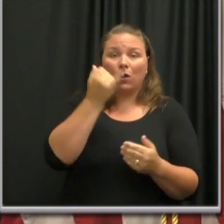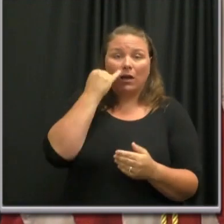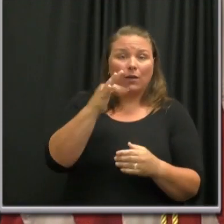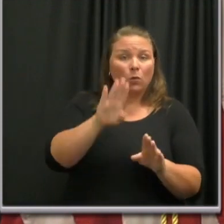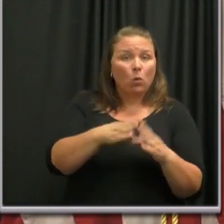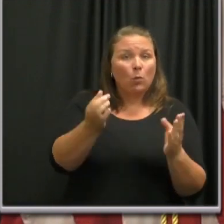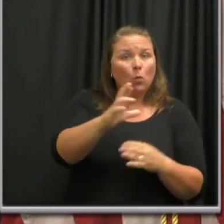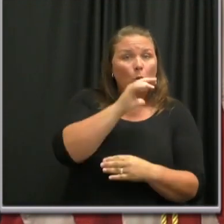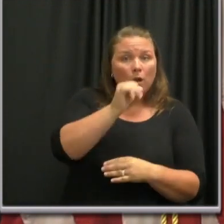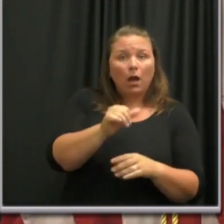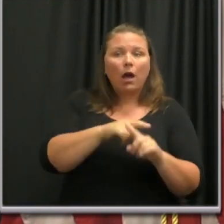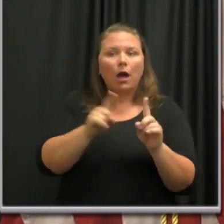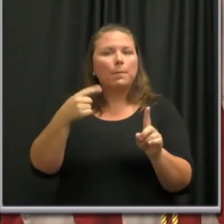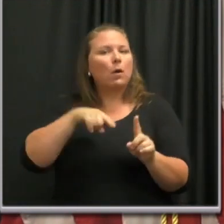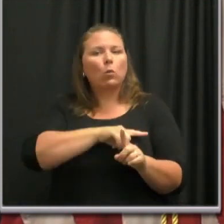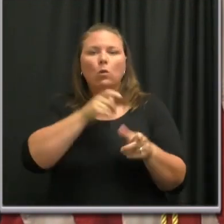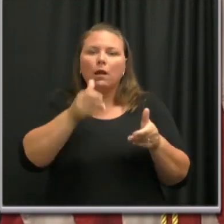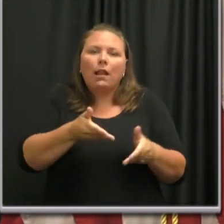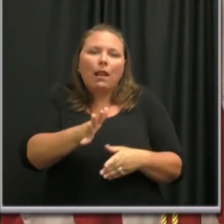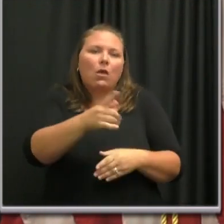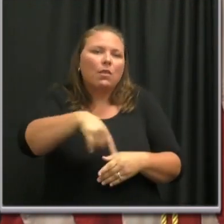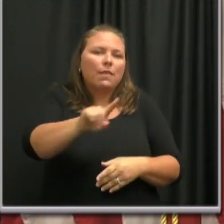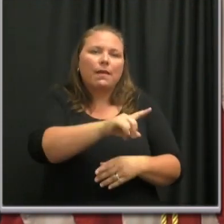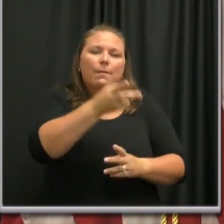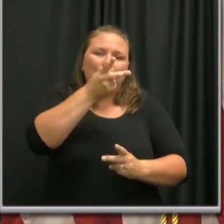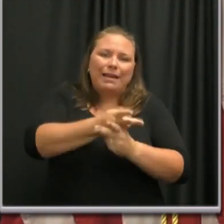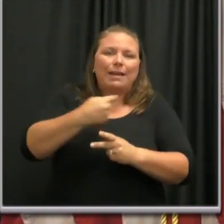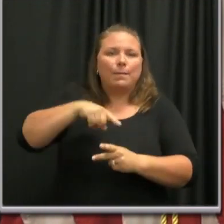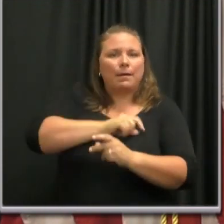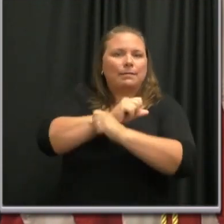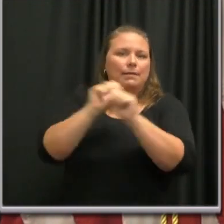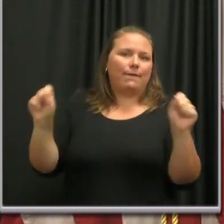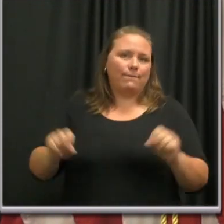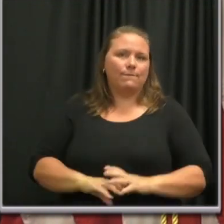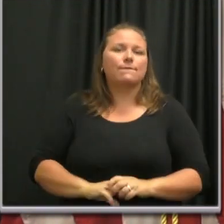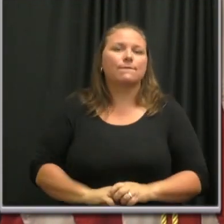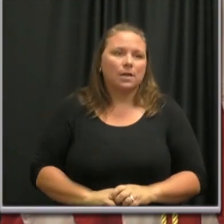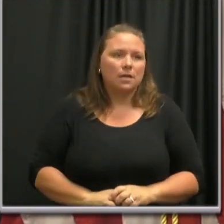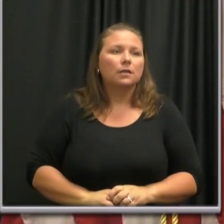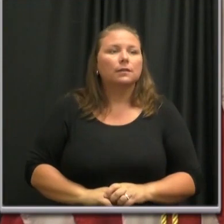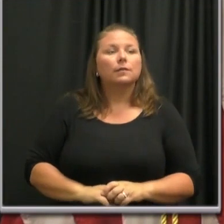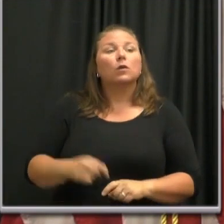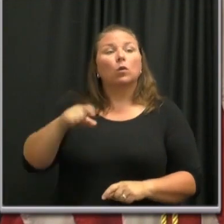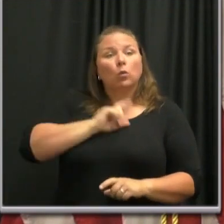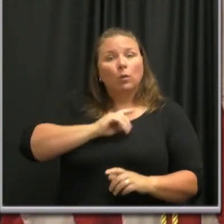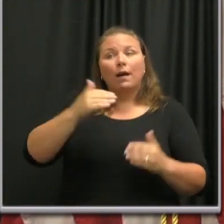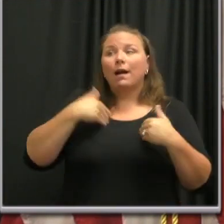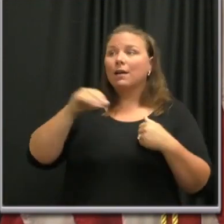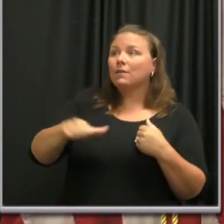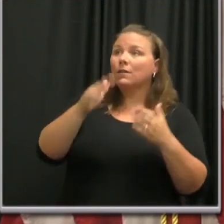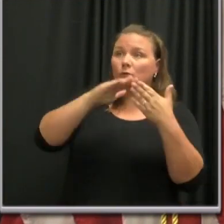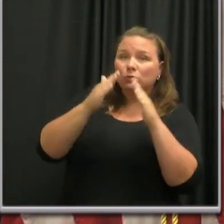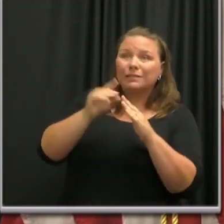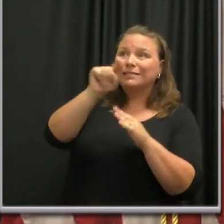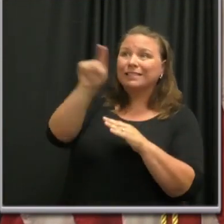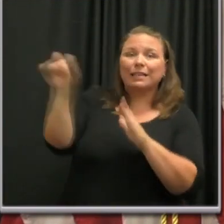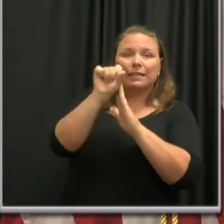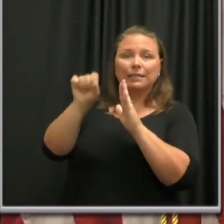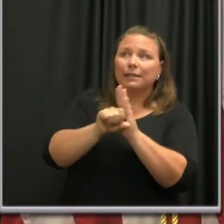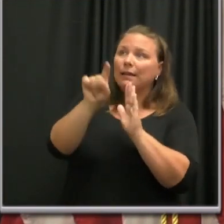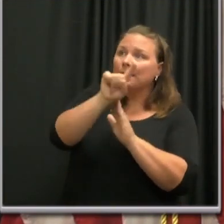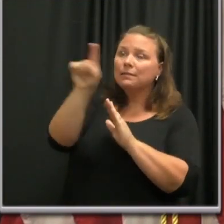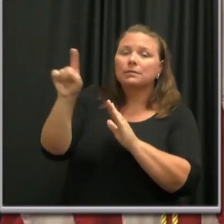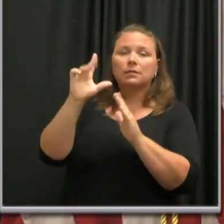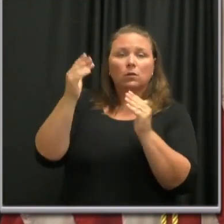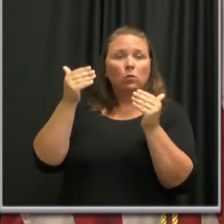let them keep Nashvillian from safely reopening our economy. As we join other cities and states in moving on to the next